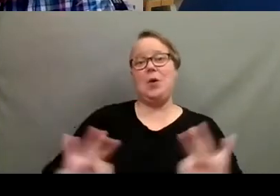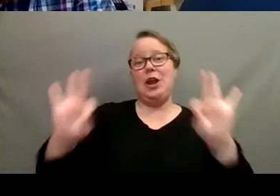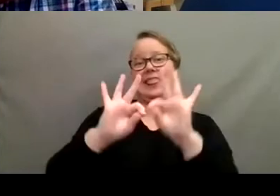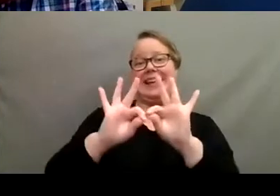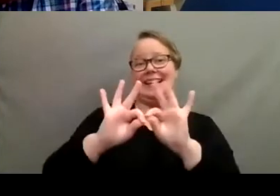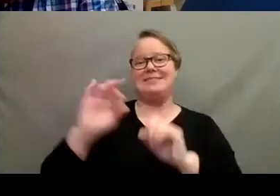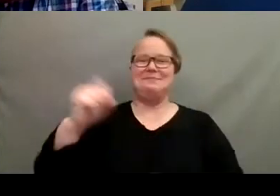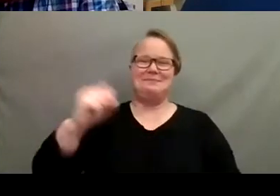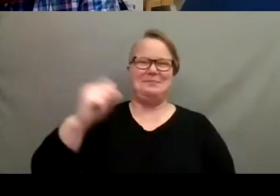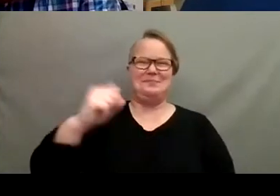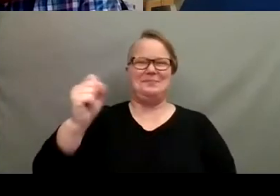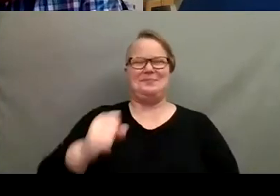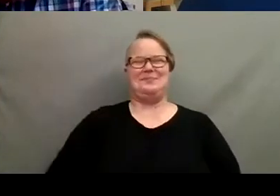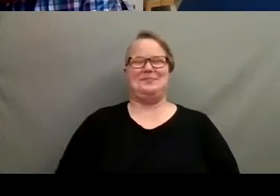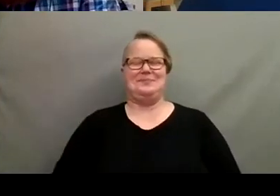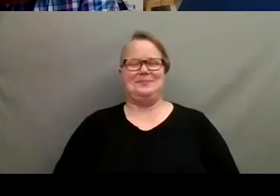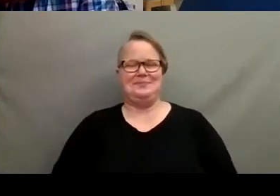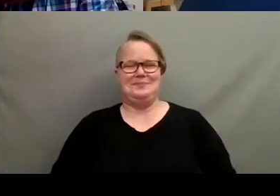Nice.